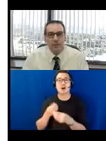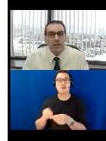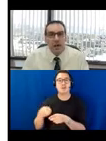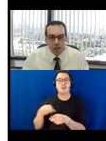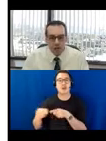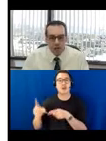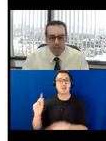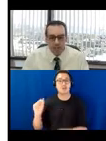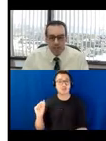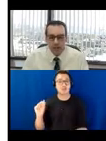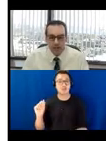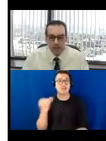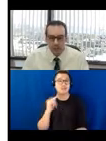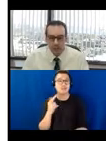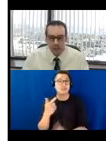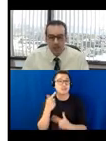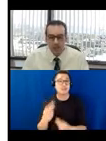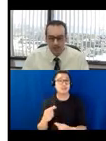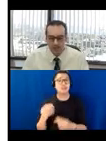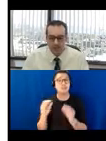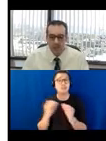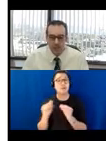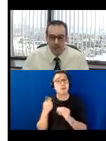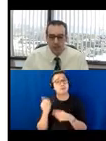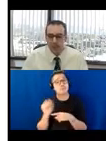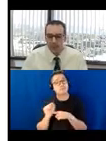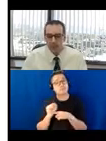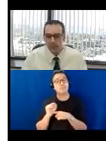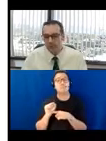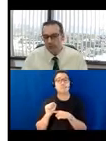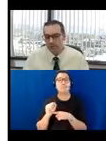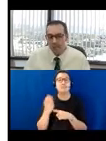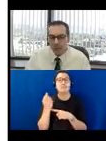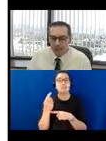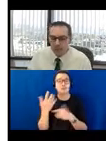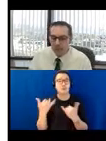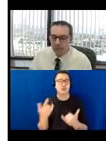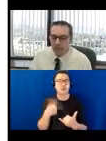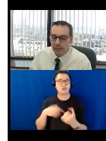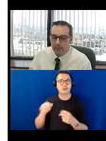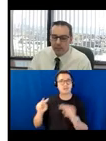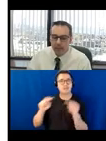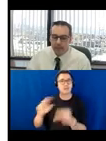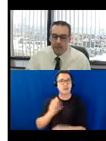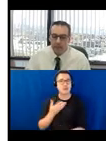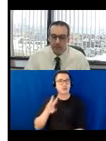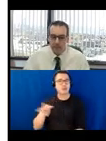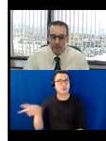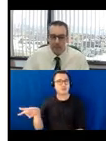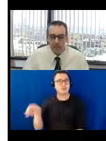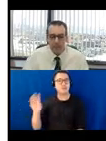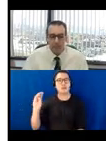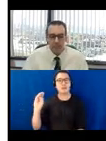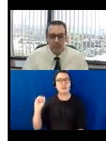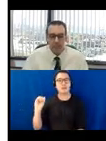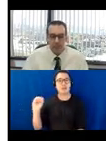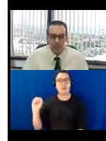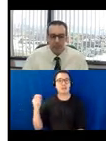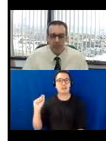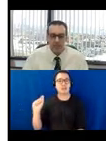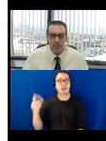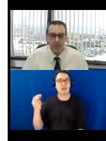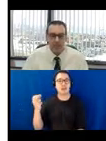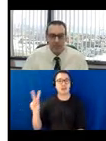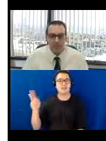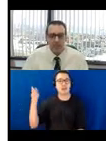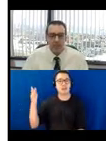are interested in other trainings that we offer, please visit our newly and still being redesigned website at mass.gov forward